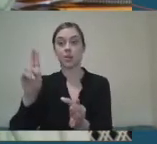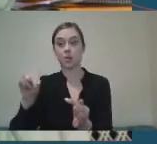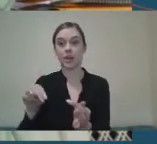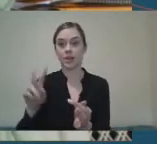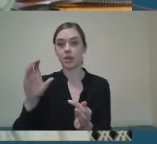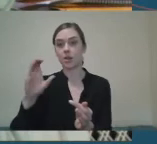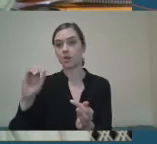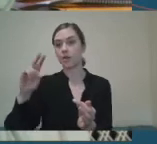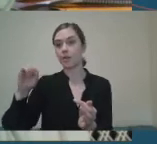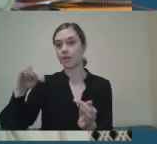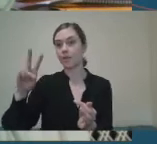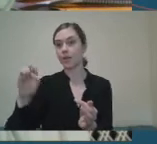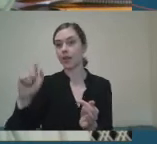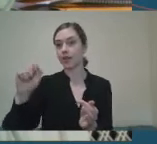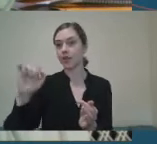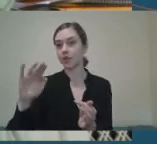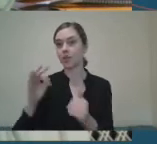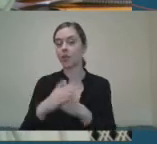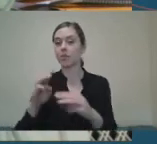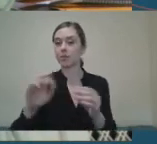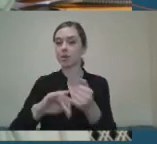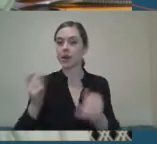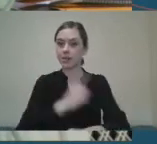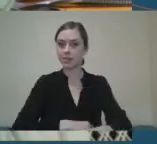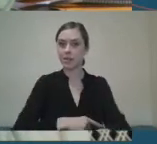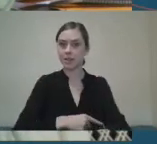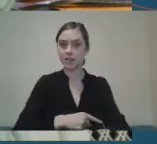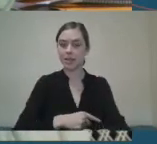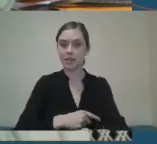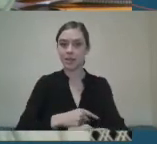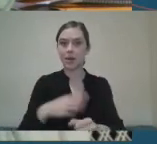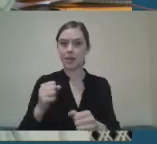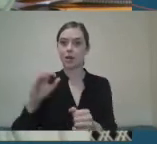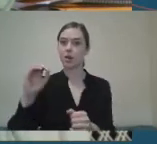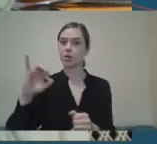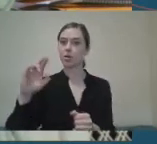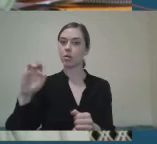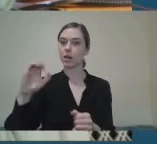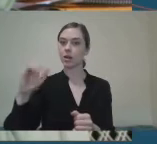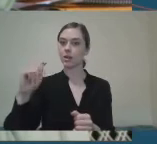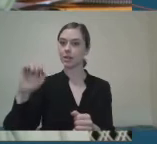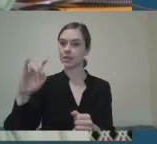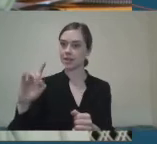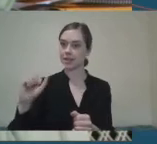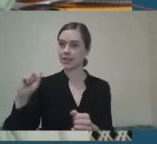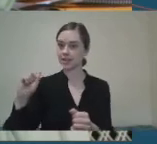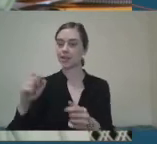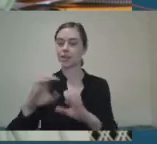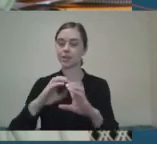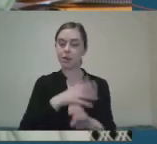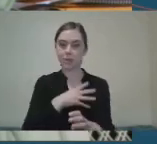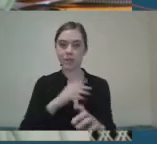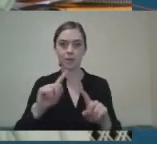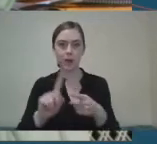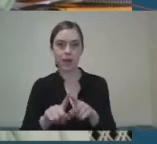disabilities, we've established a stand-alone or practice committee for people with disabilities as well, and to try and oversee the implementation of